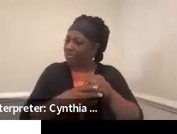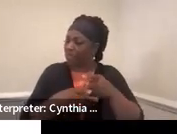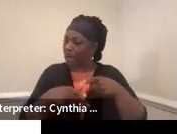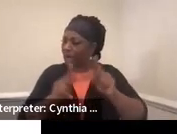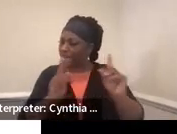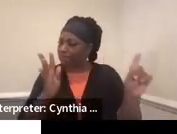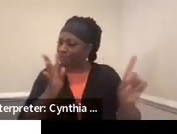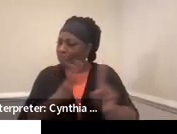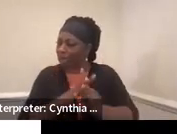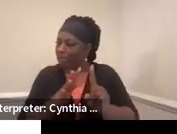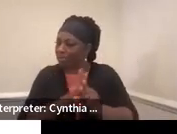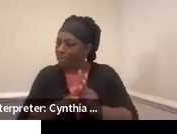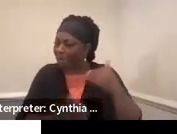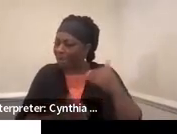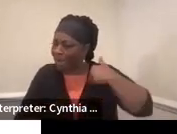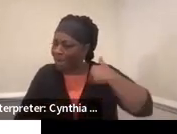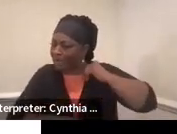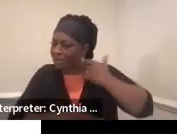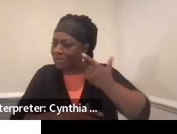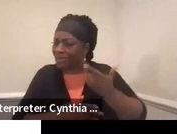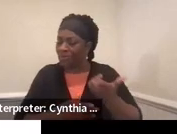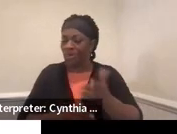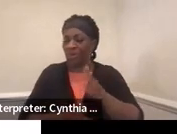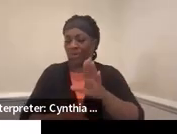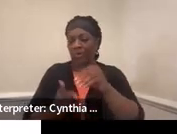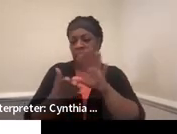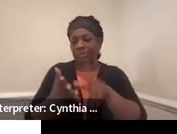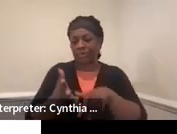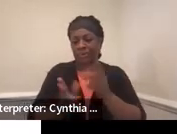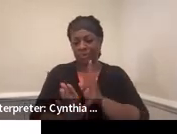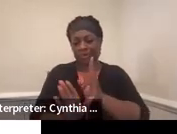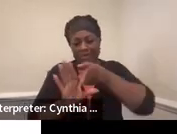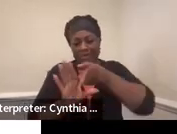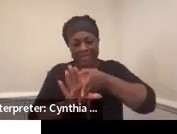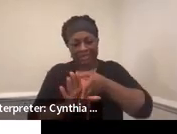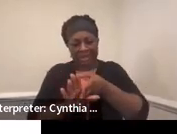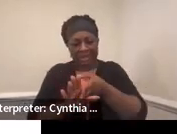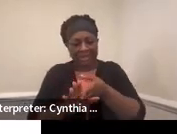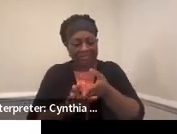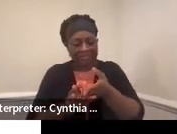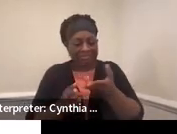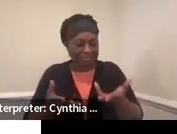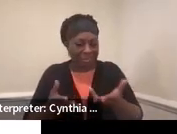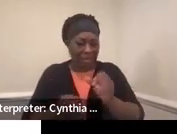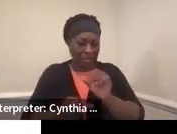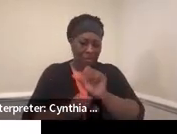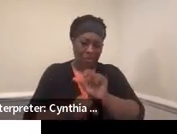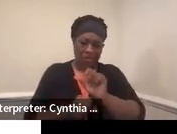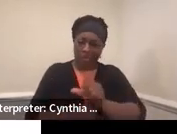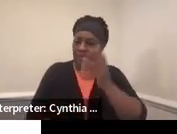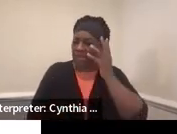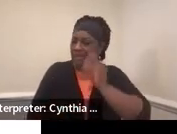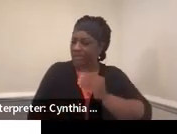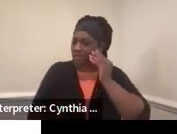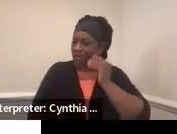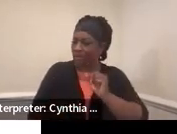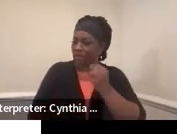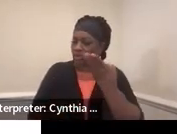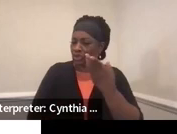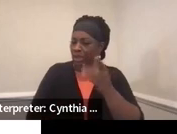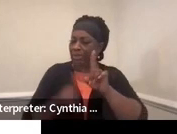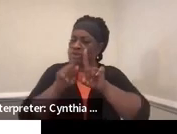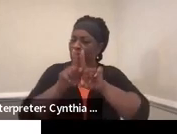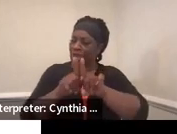are out there for your scholars to participate in work experience or job shadow